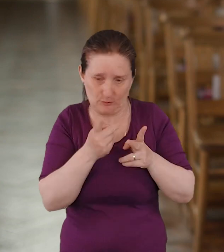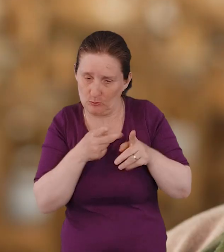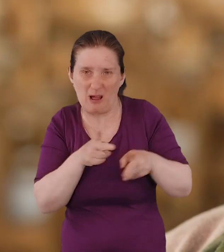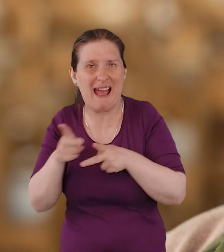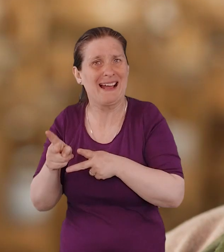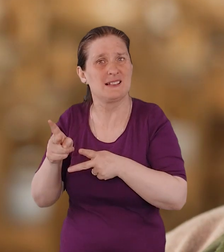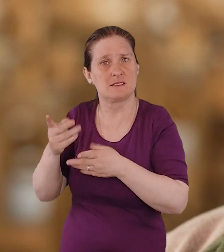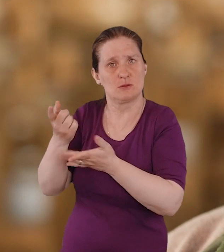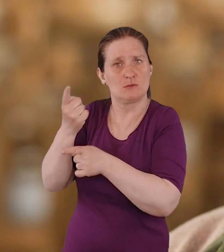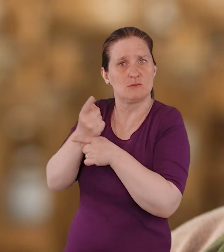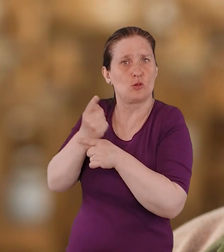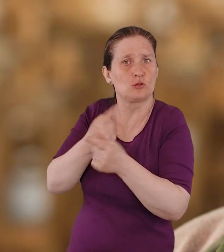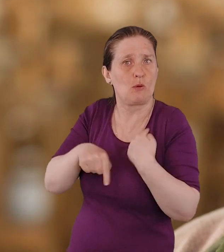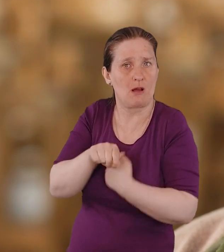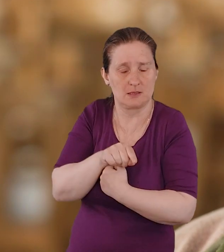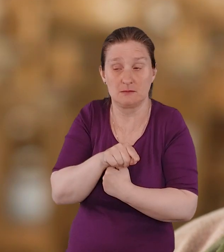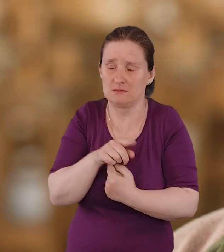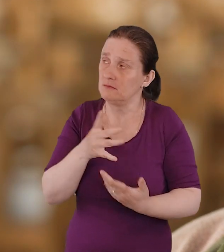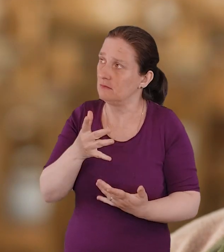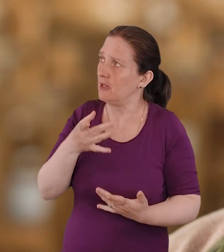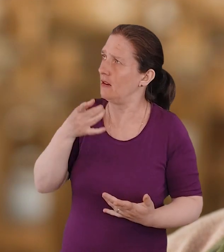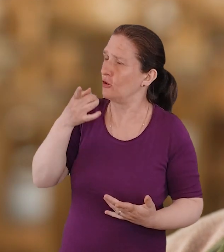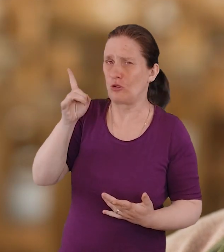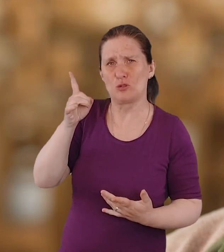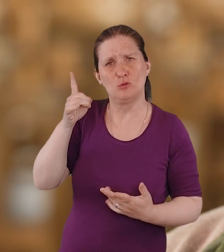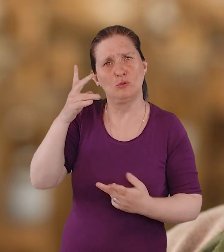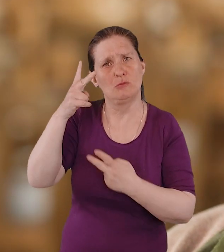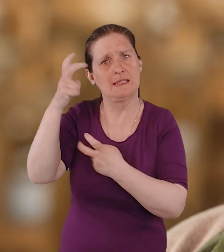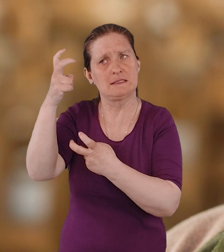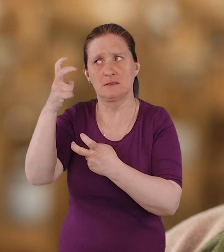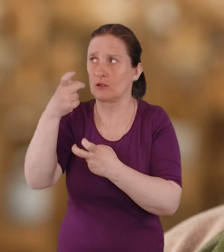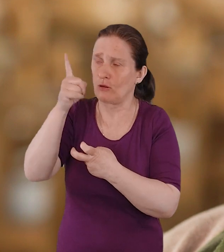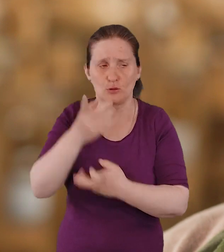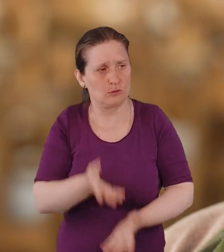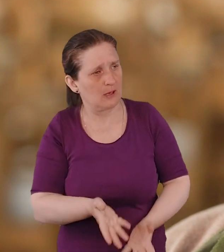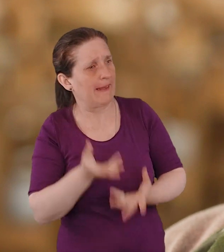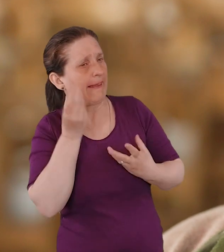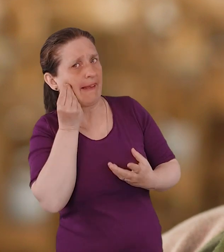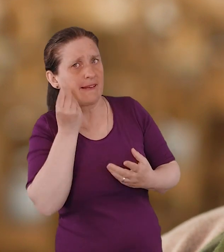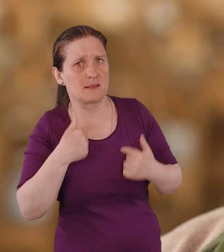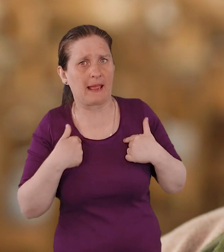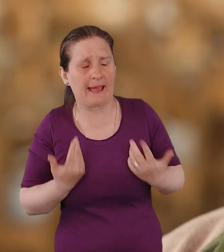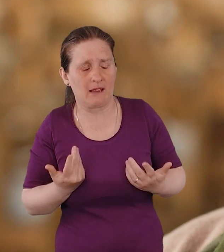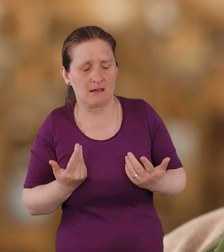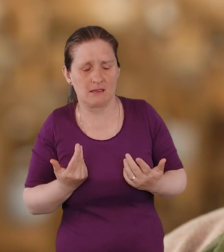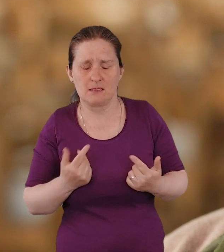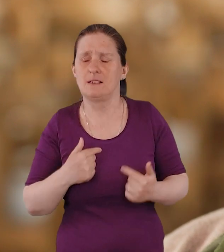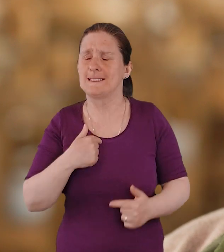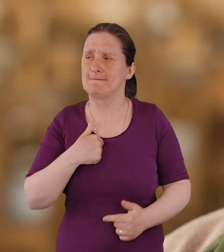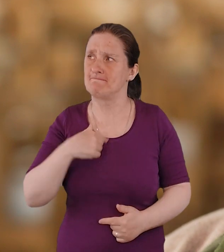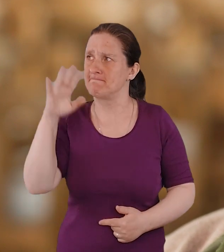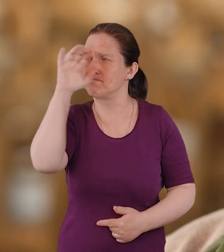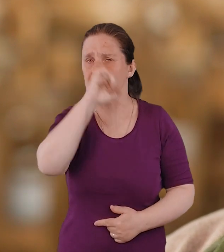ways. But when I was reflecting on the God who listens and the God who hears me, I keep being taken back to a story